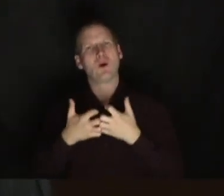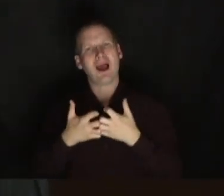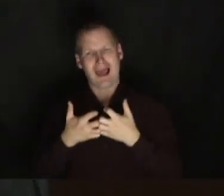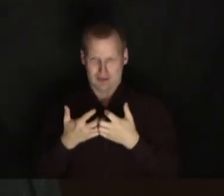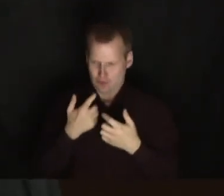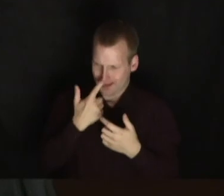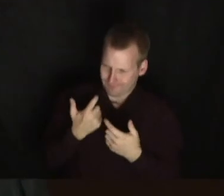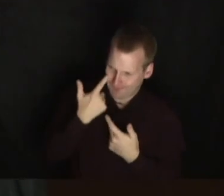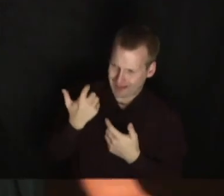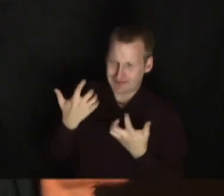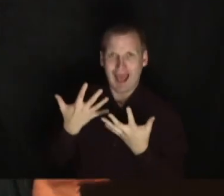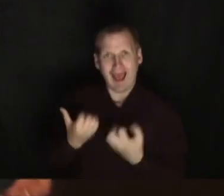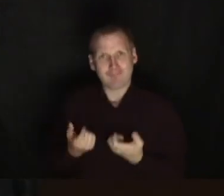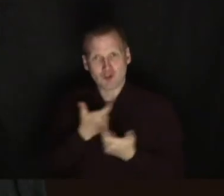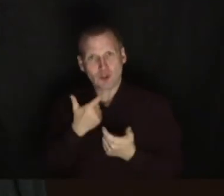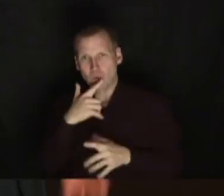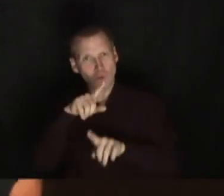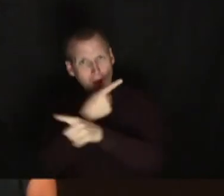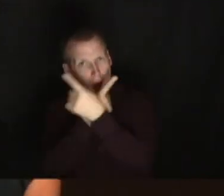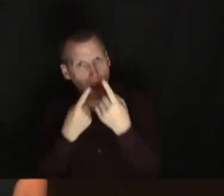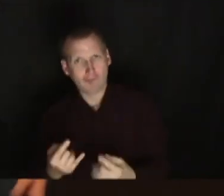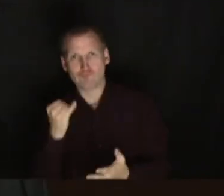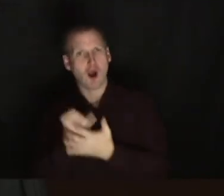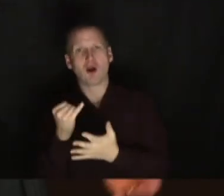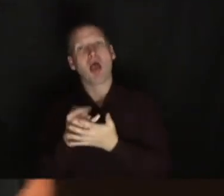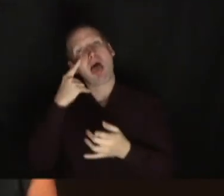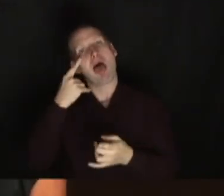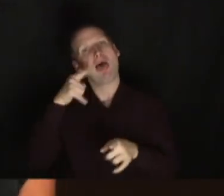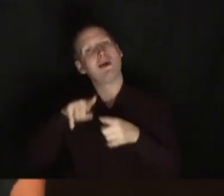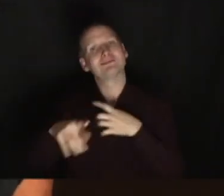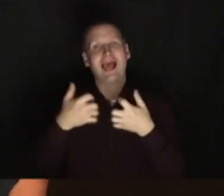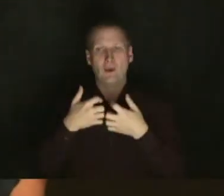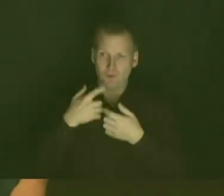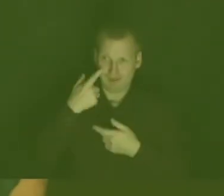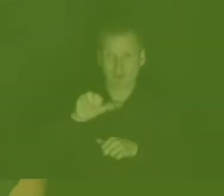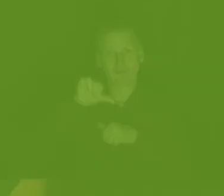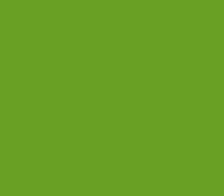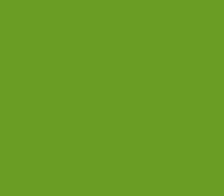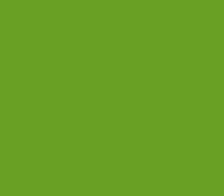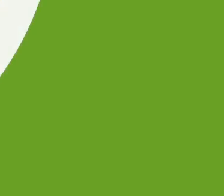Experiment. You can't get it wrong. Just try these things out and see if you can find your next step.